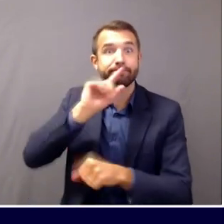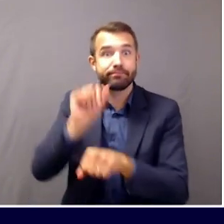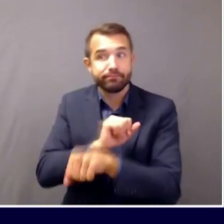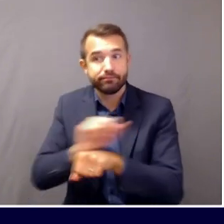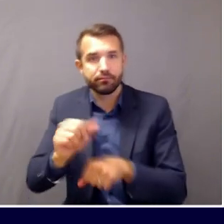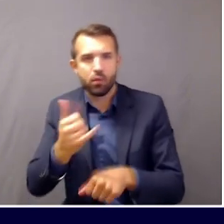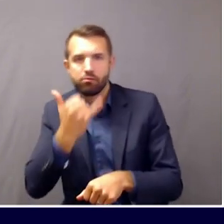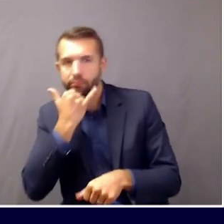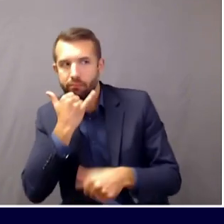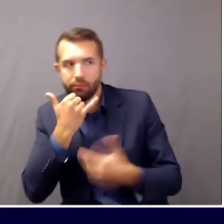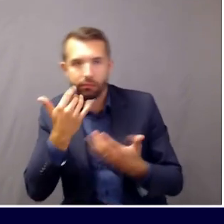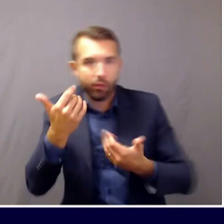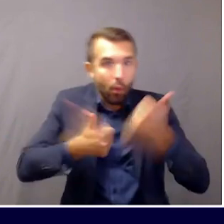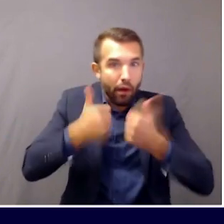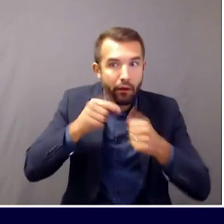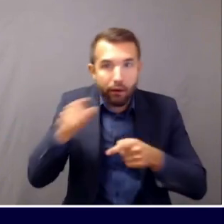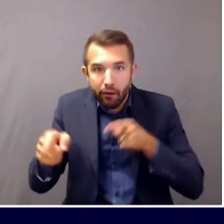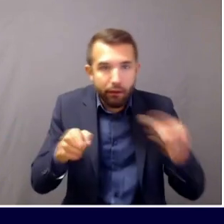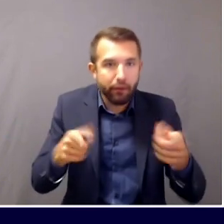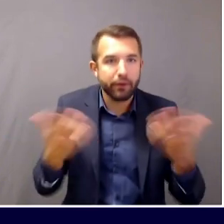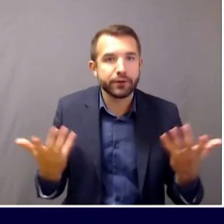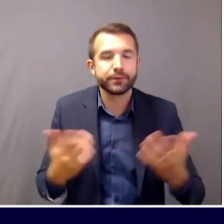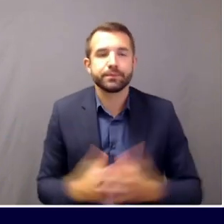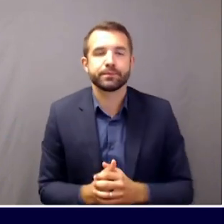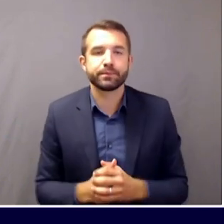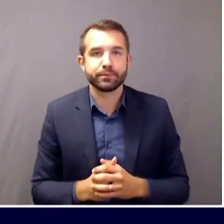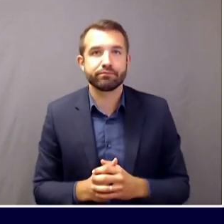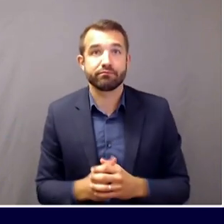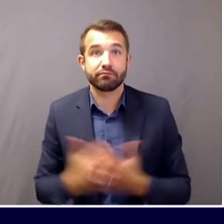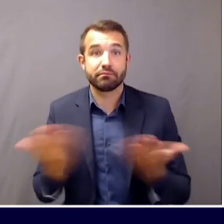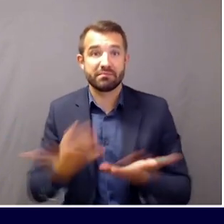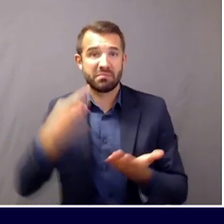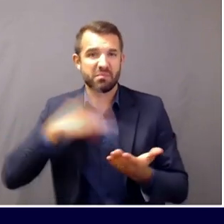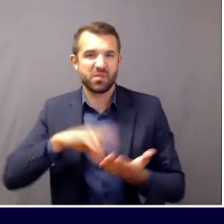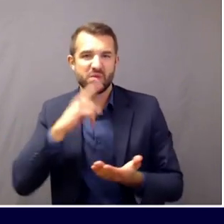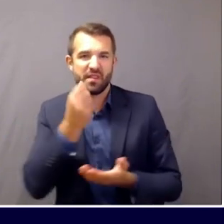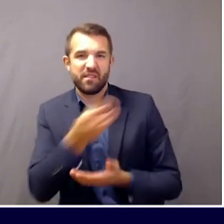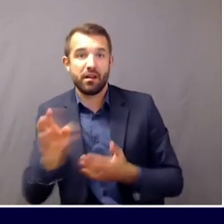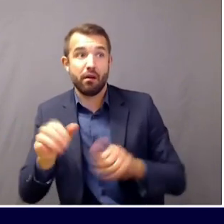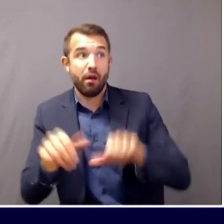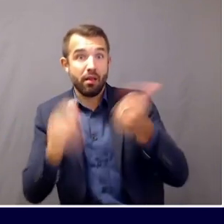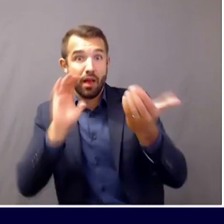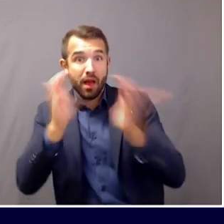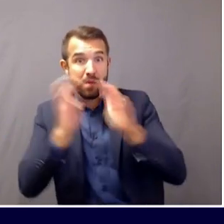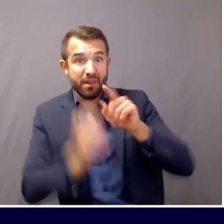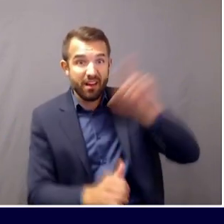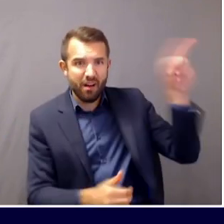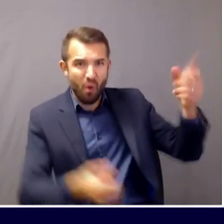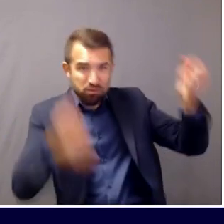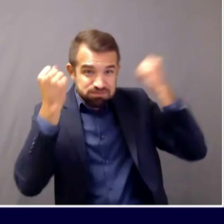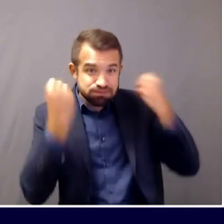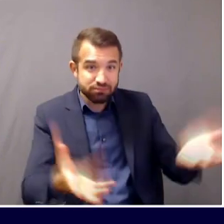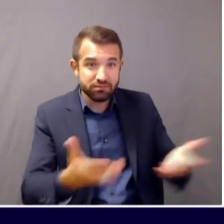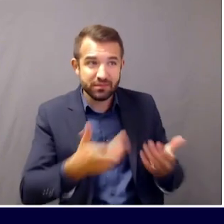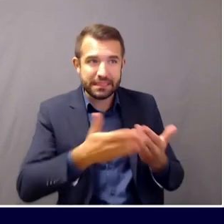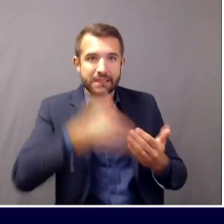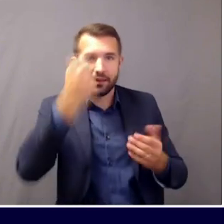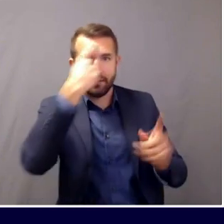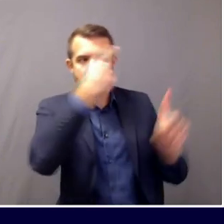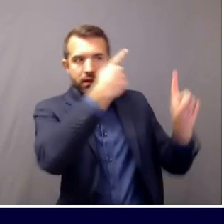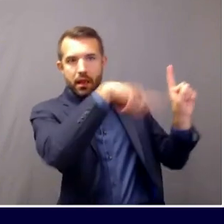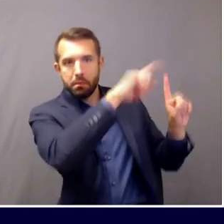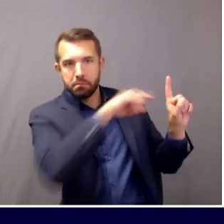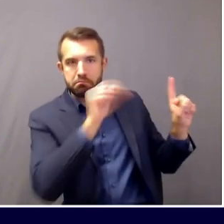prevalence type of setting. So right now, we're examining every single new test and new testing strategy that's coming down the market,